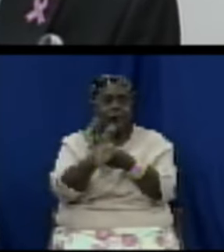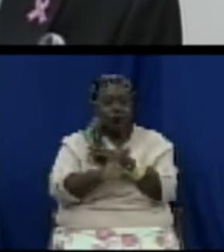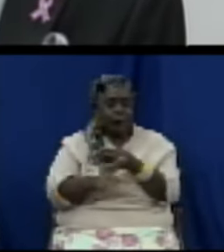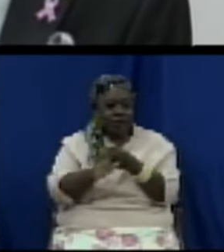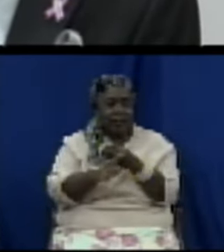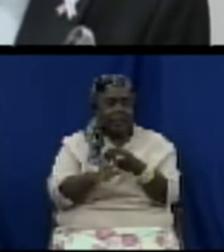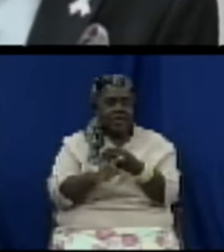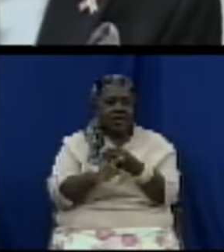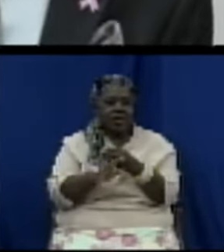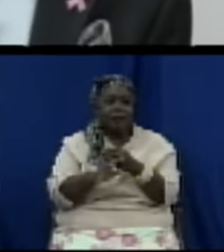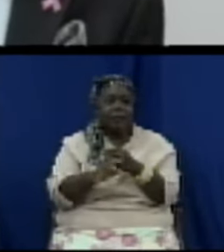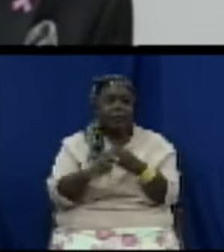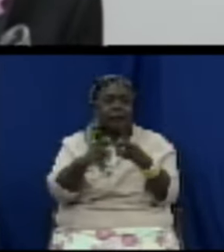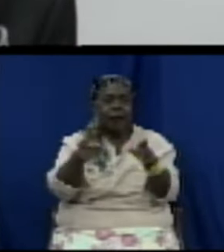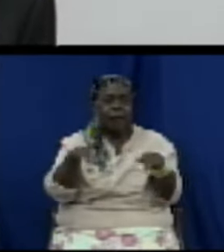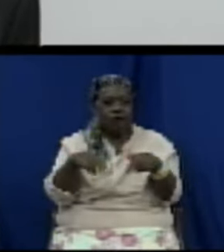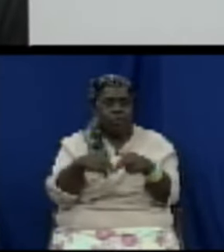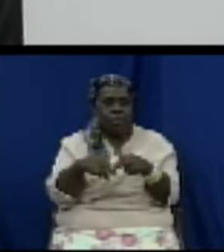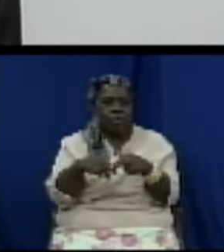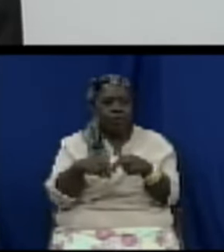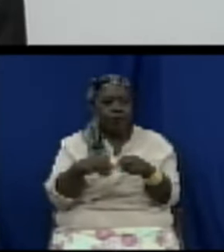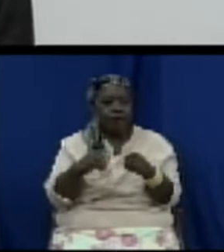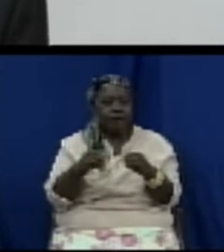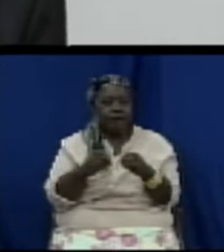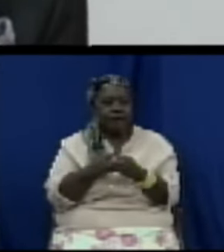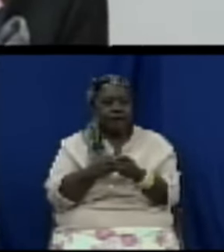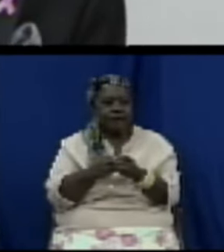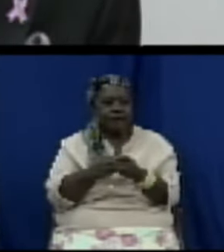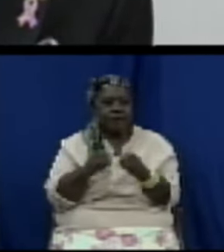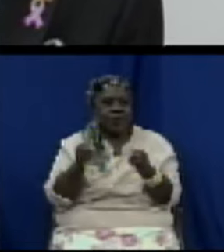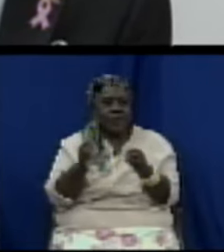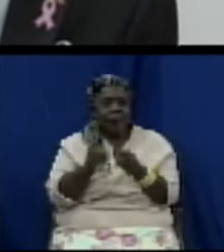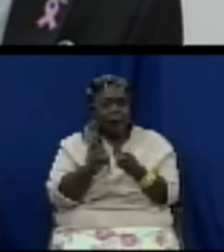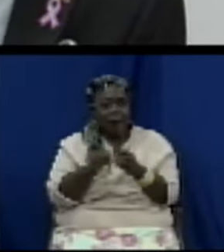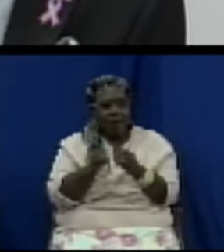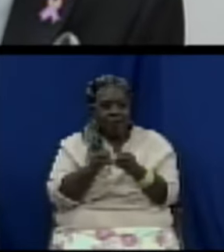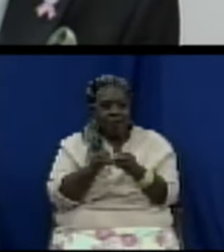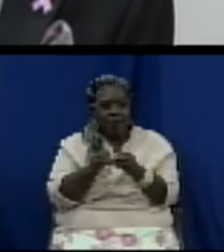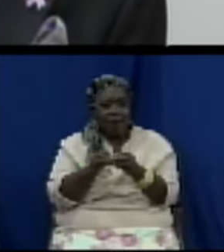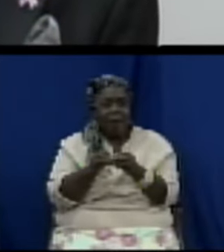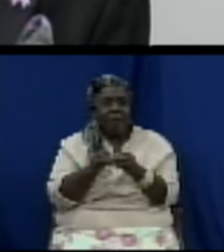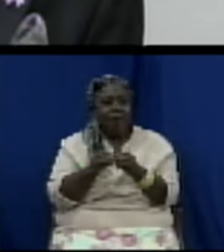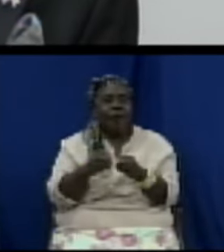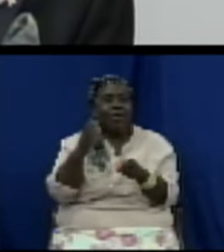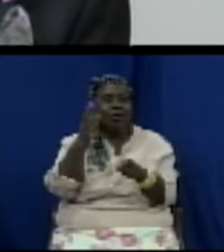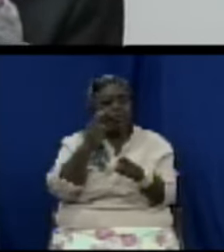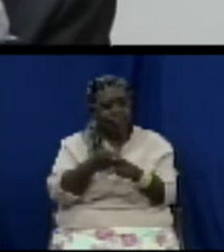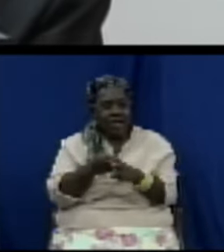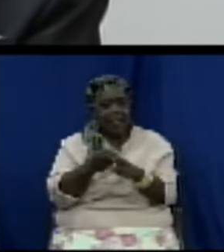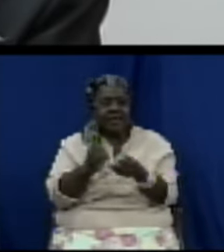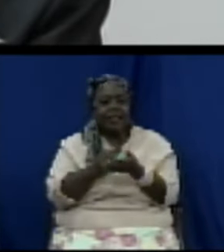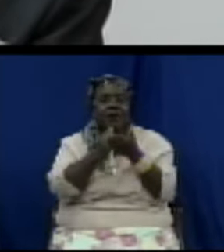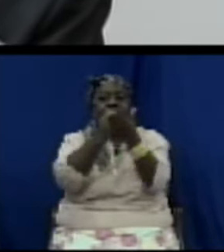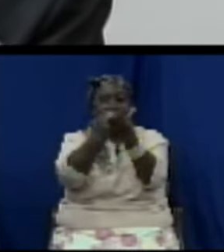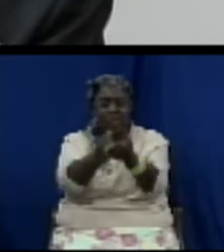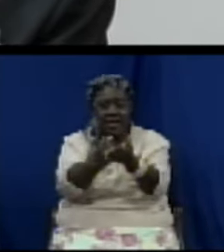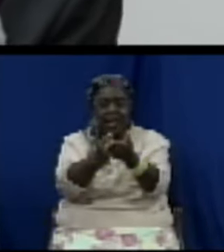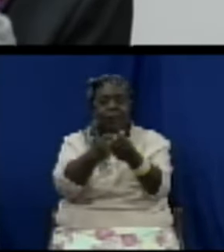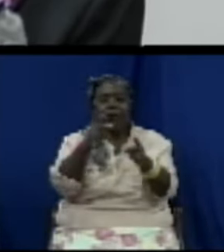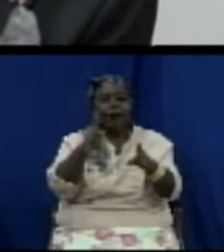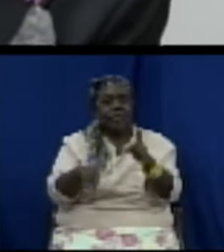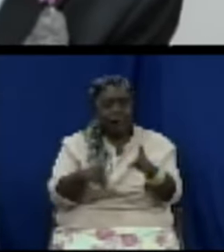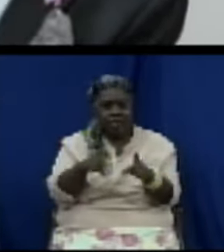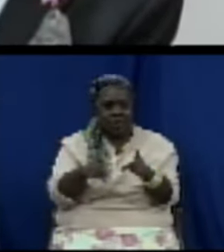or as we would commonly say motifs in order to accomplish their